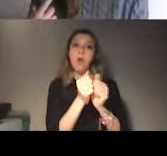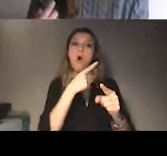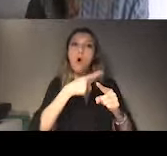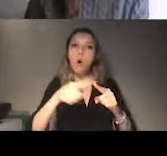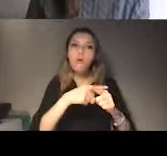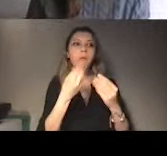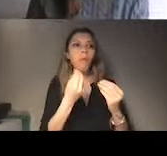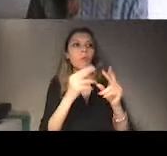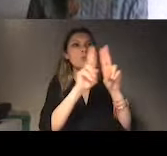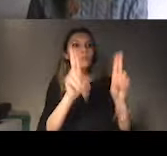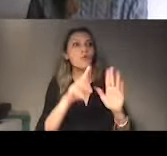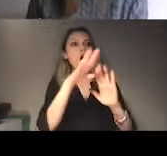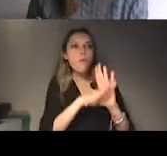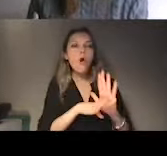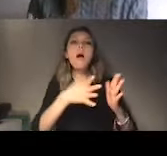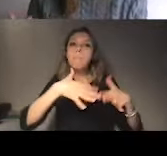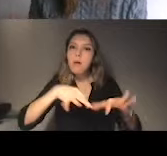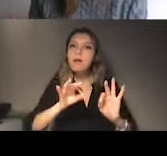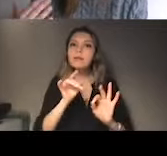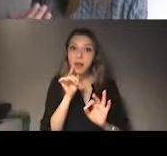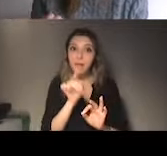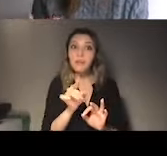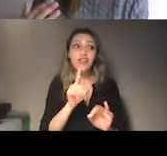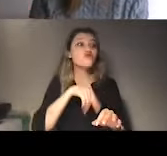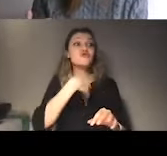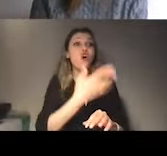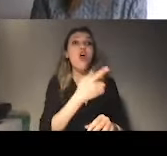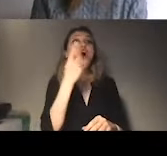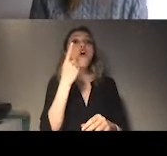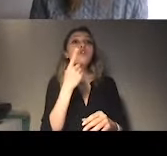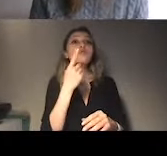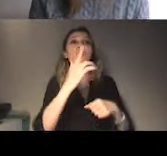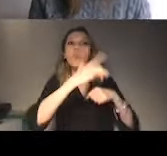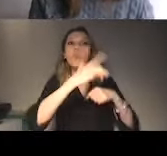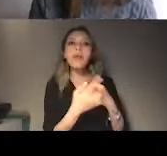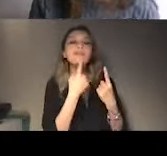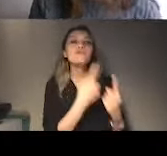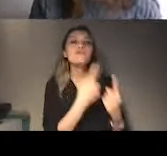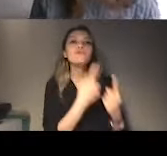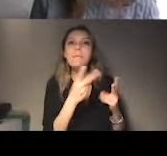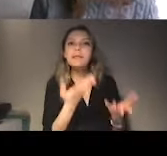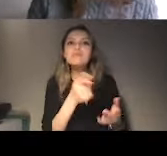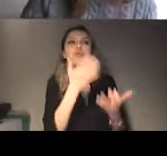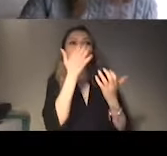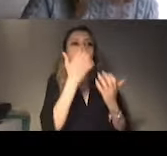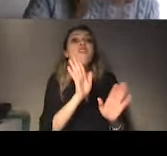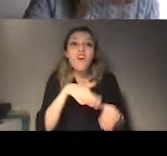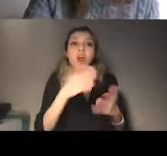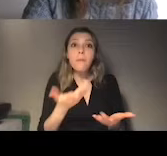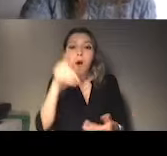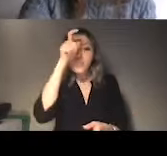UPR recommendations and support the state to implement those suggestions